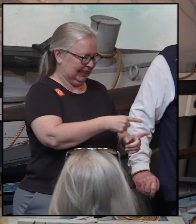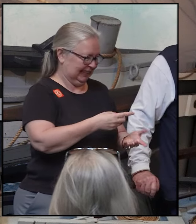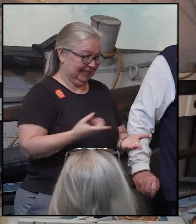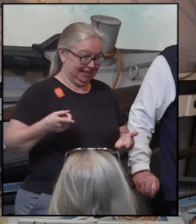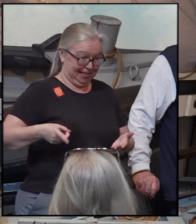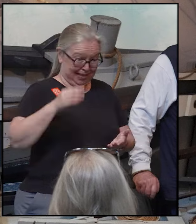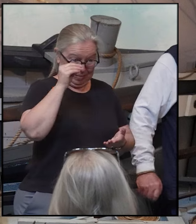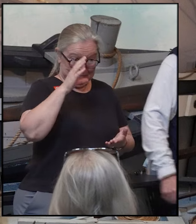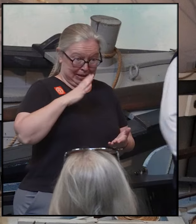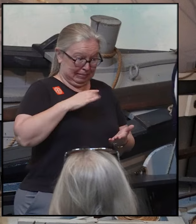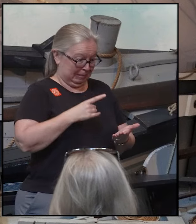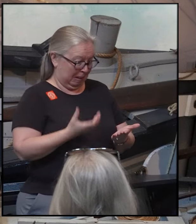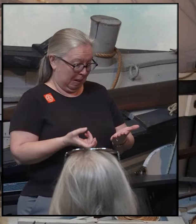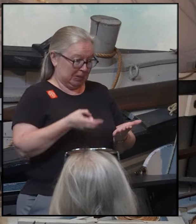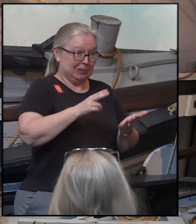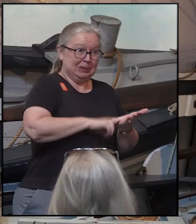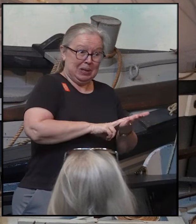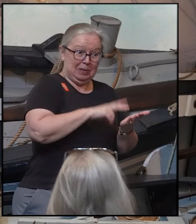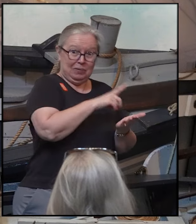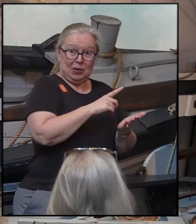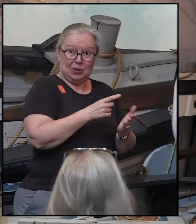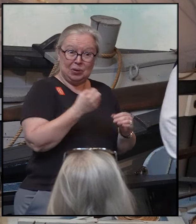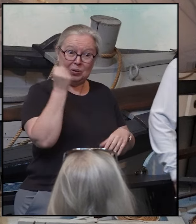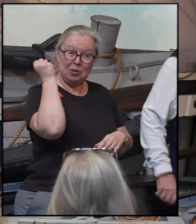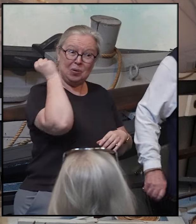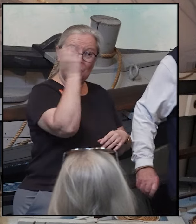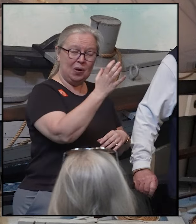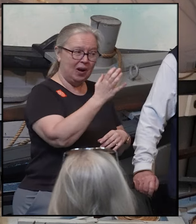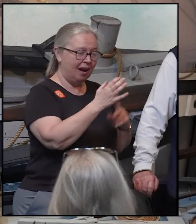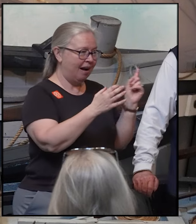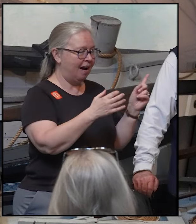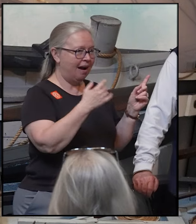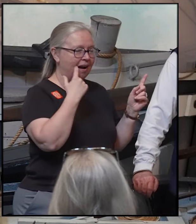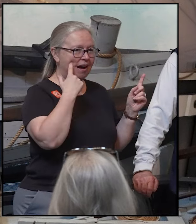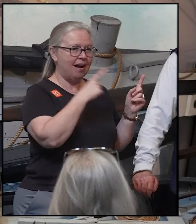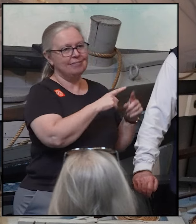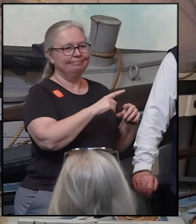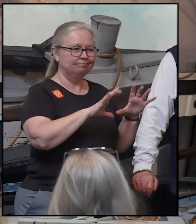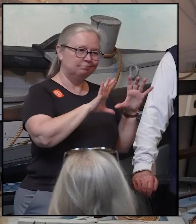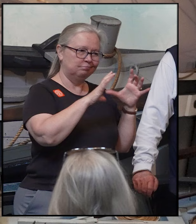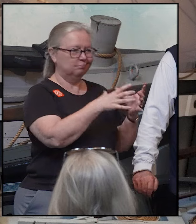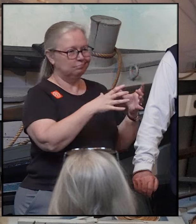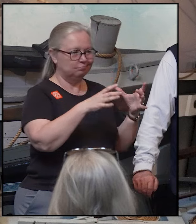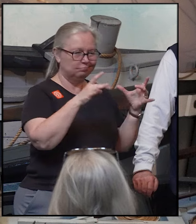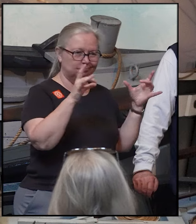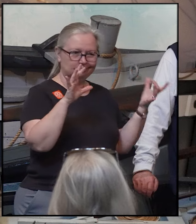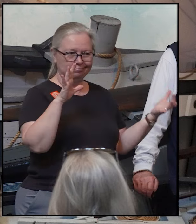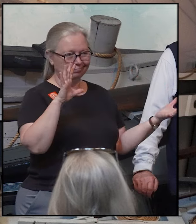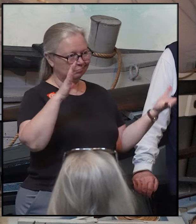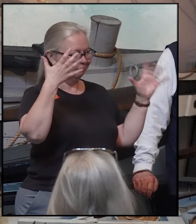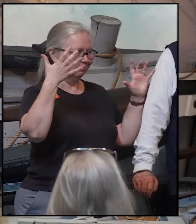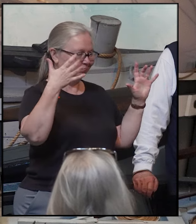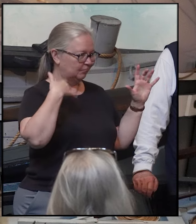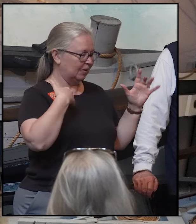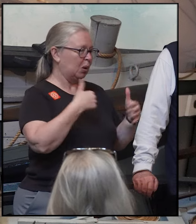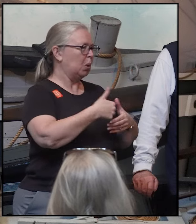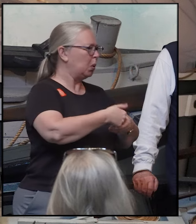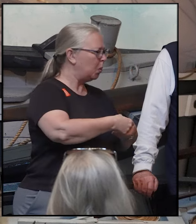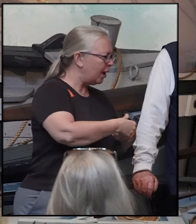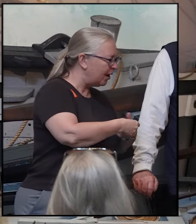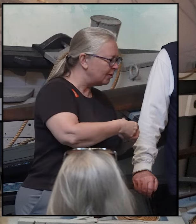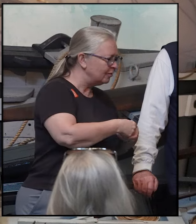one of our whale boats. And he joins what Melville called the Motley crew. These would be Quakers,